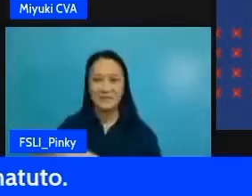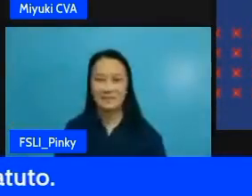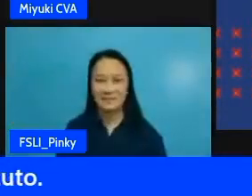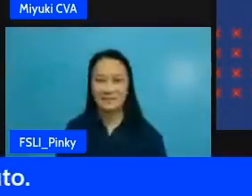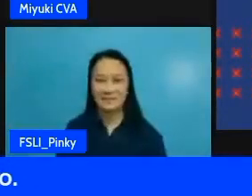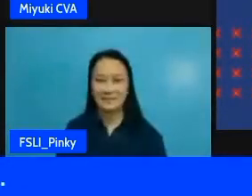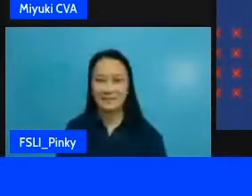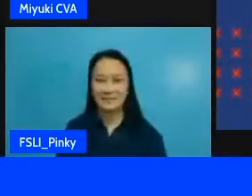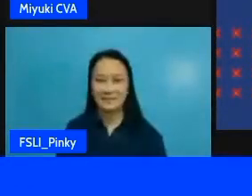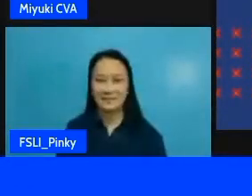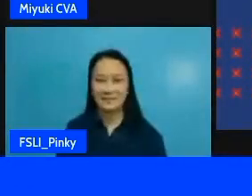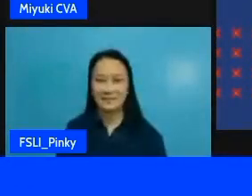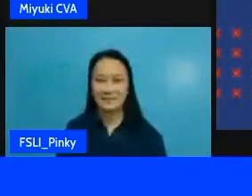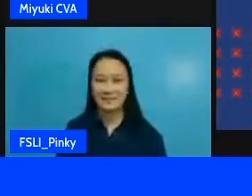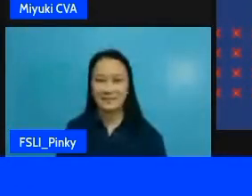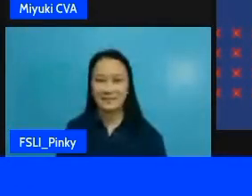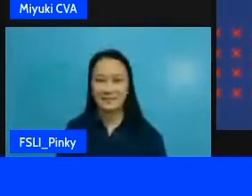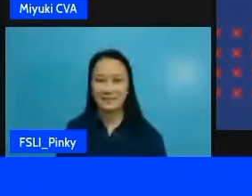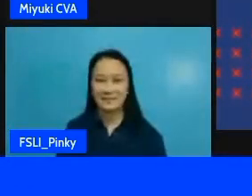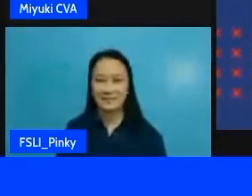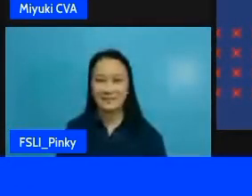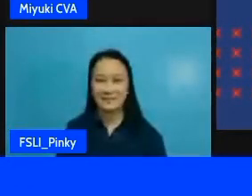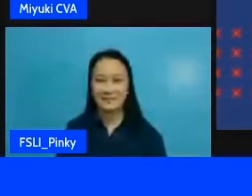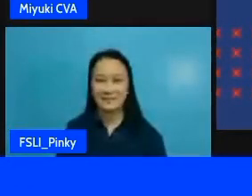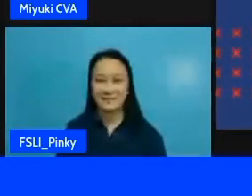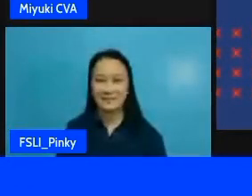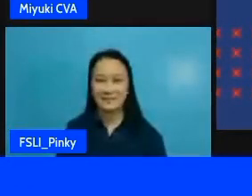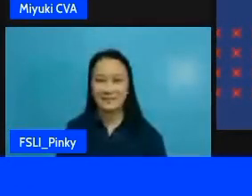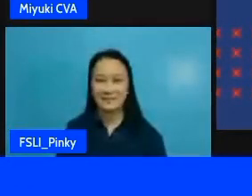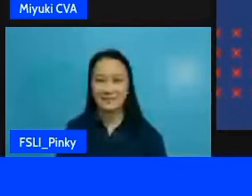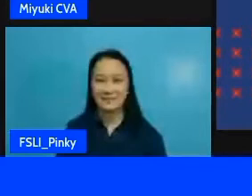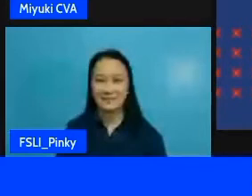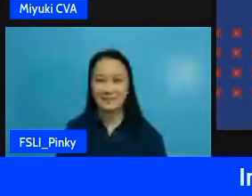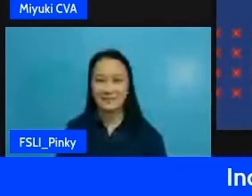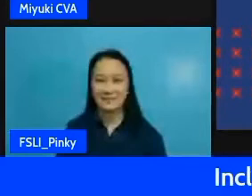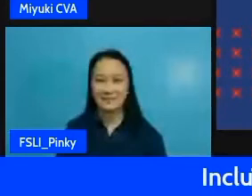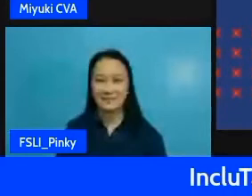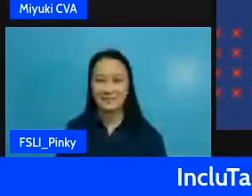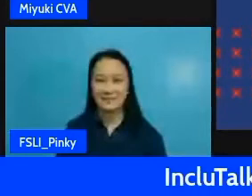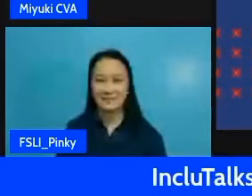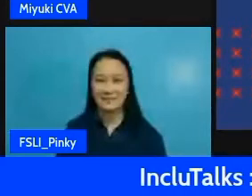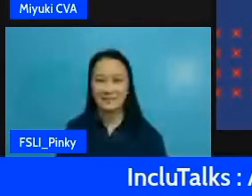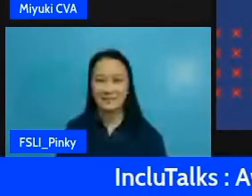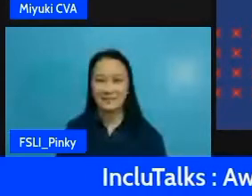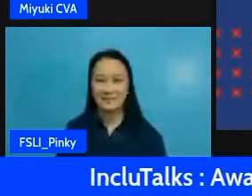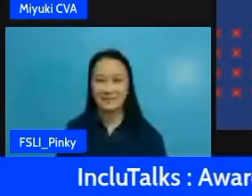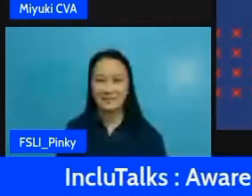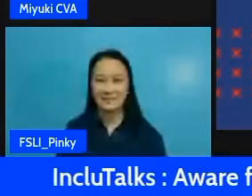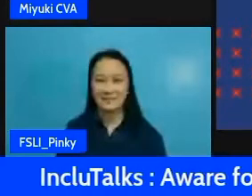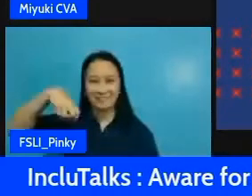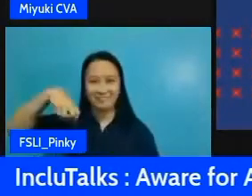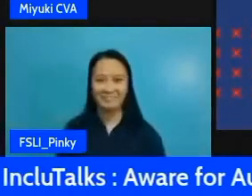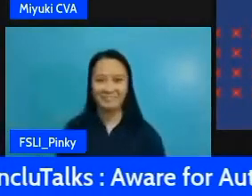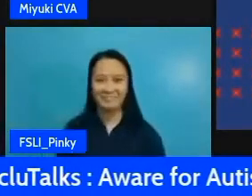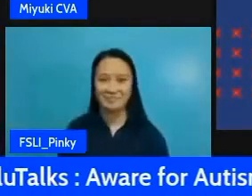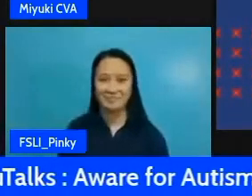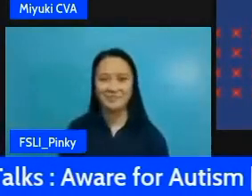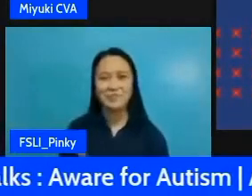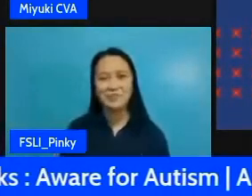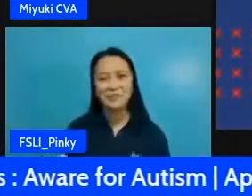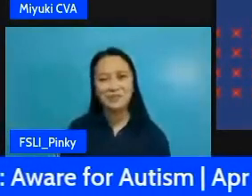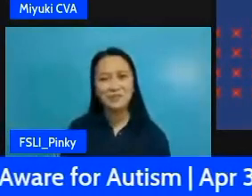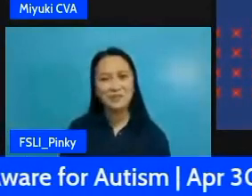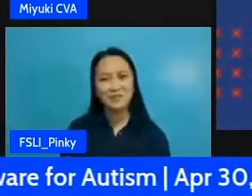see it works so let's go